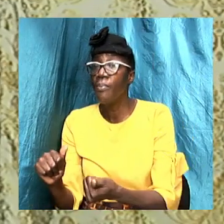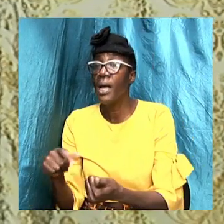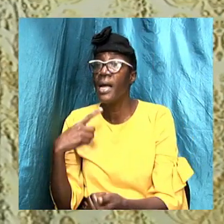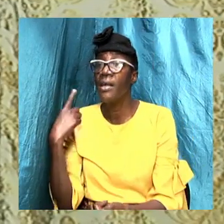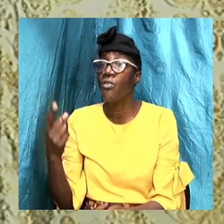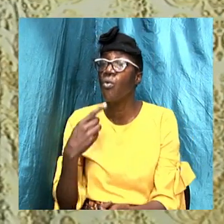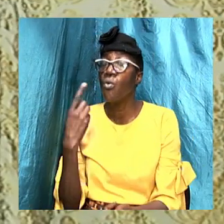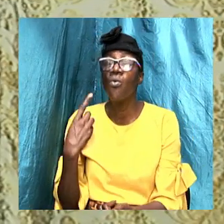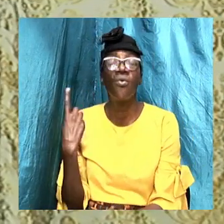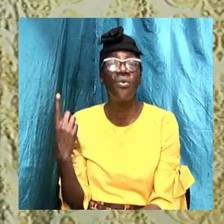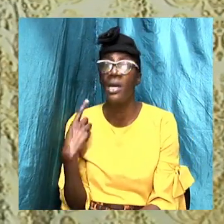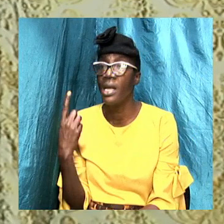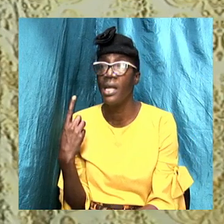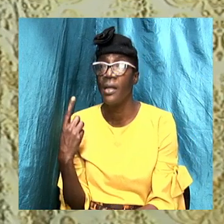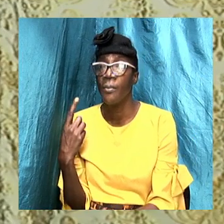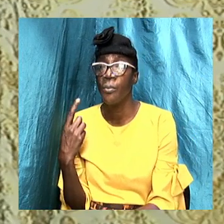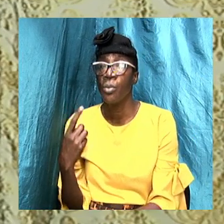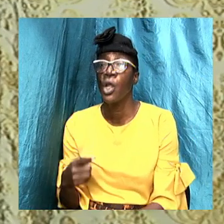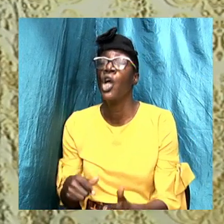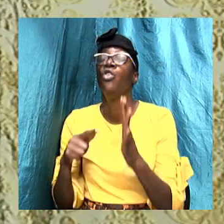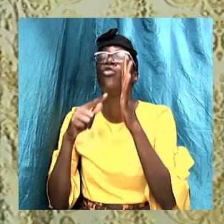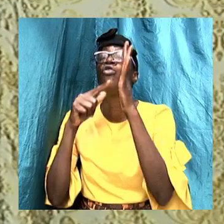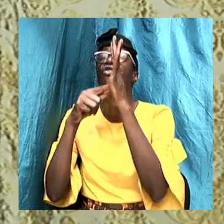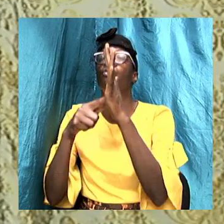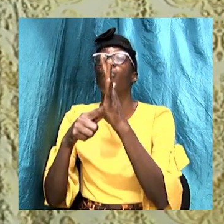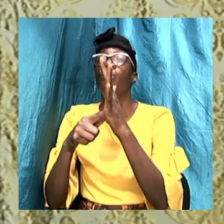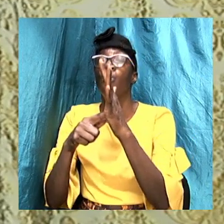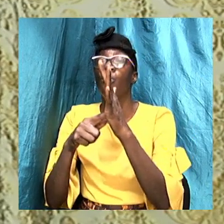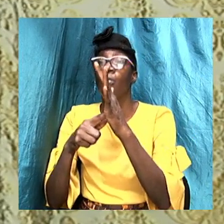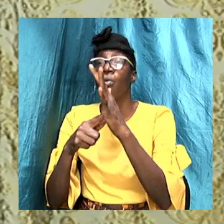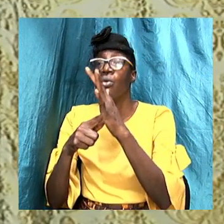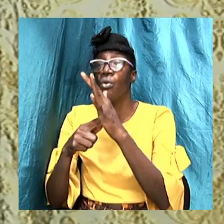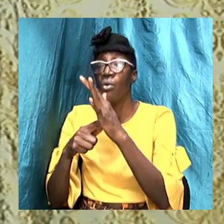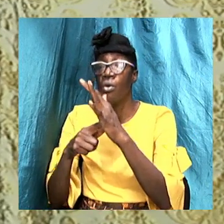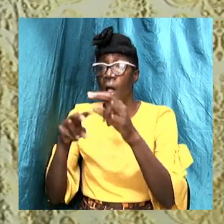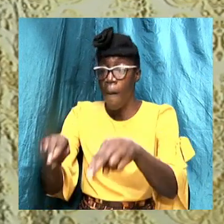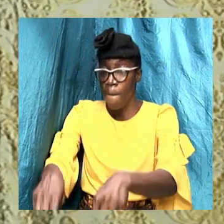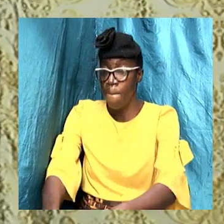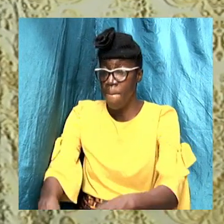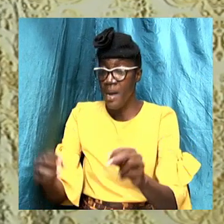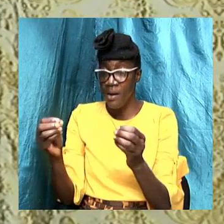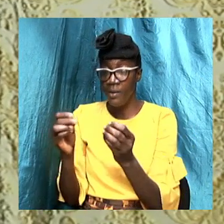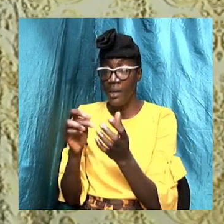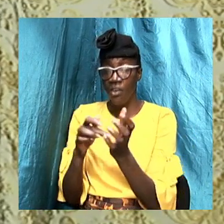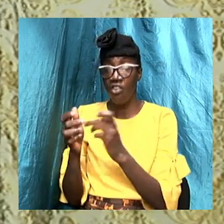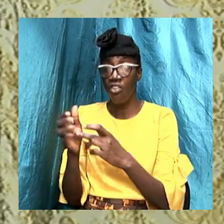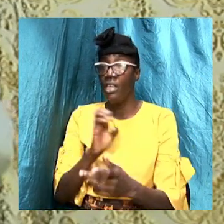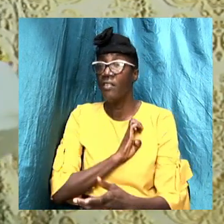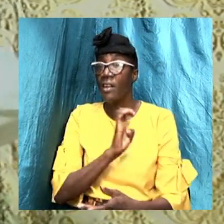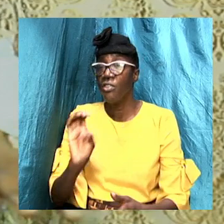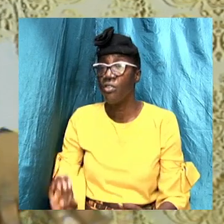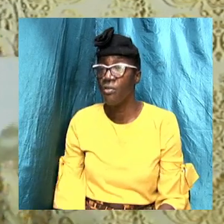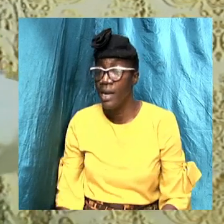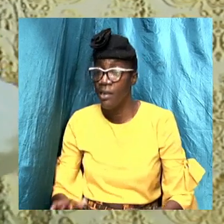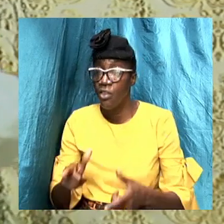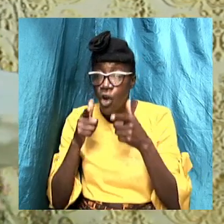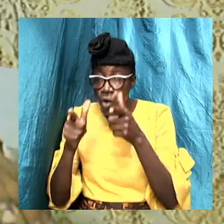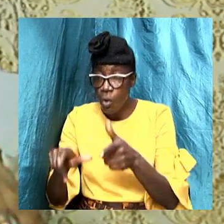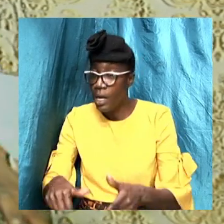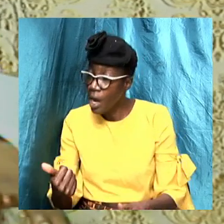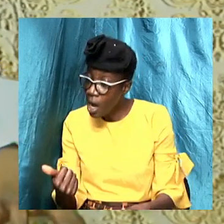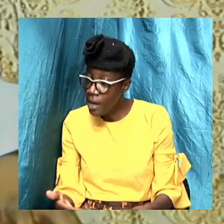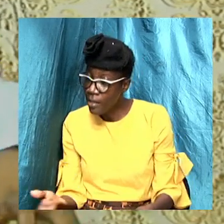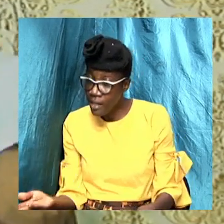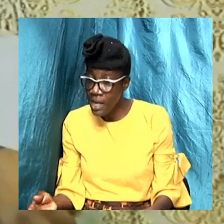method which illustrates being buried with Jesus Christ so when we look at other doctrines that are